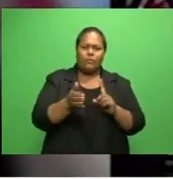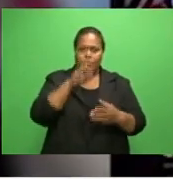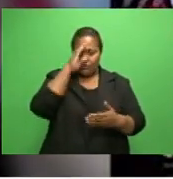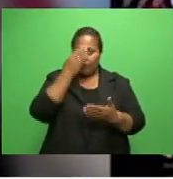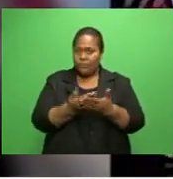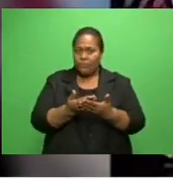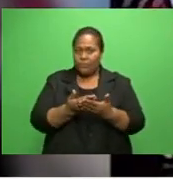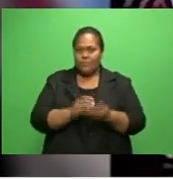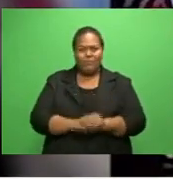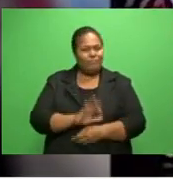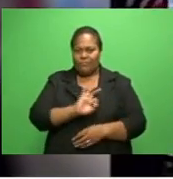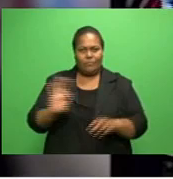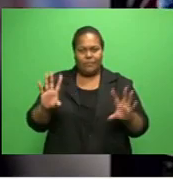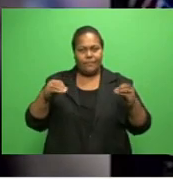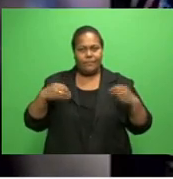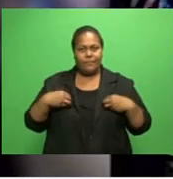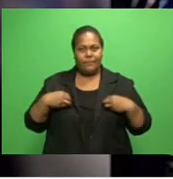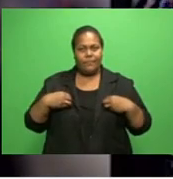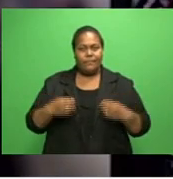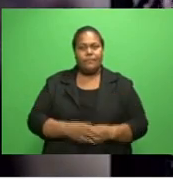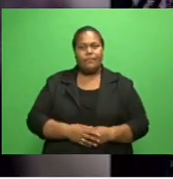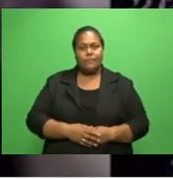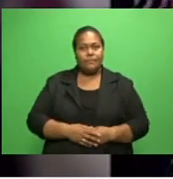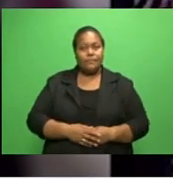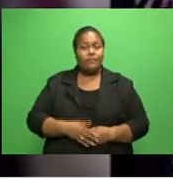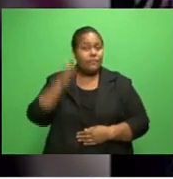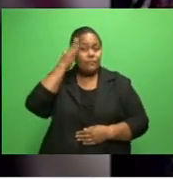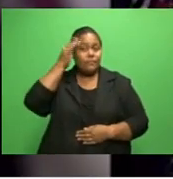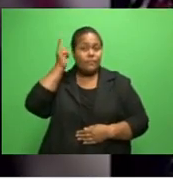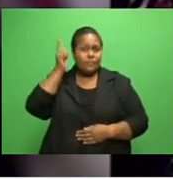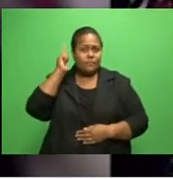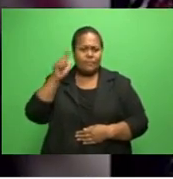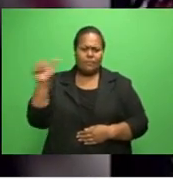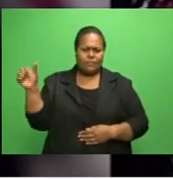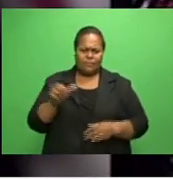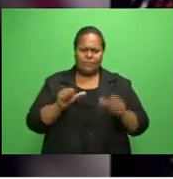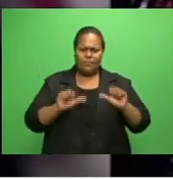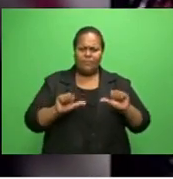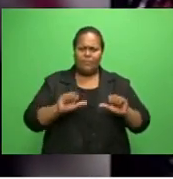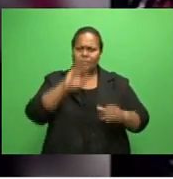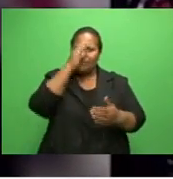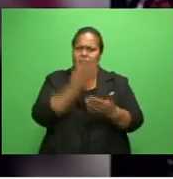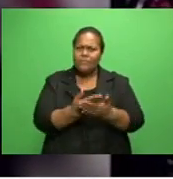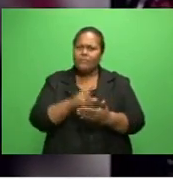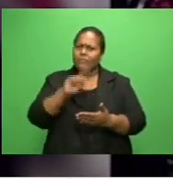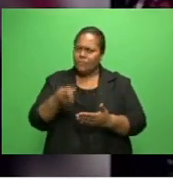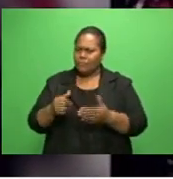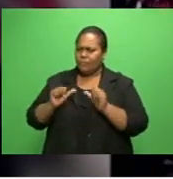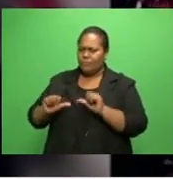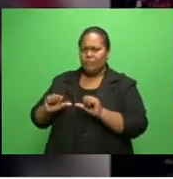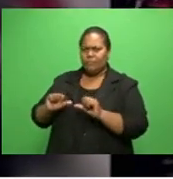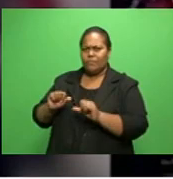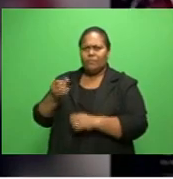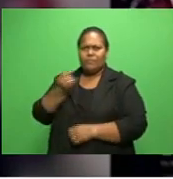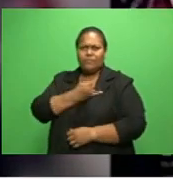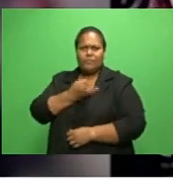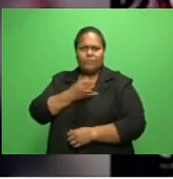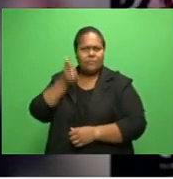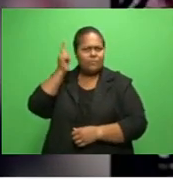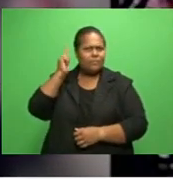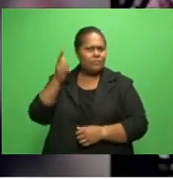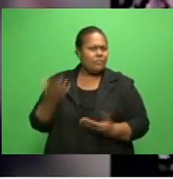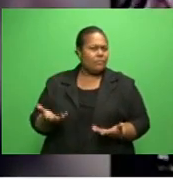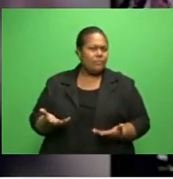which is unacceptable. She adds the head of school, instead of protecting the student, decided to protect the guilty teacher.